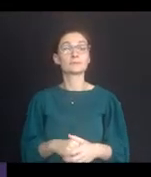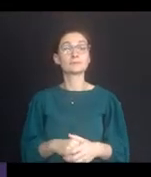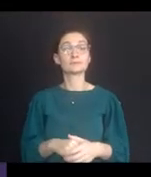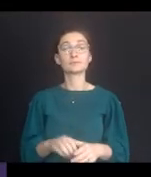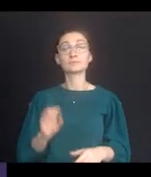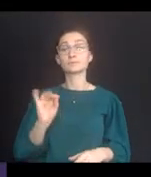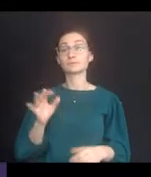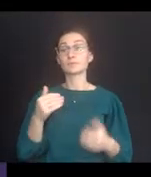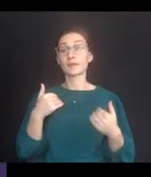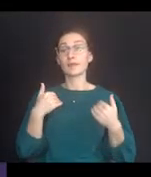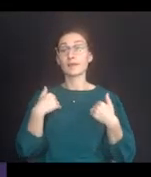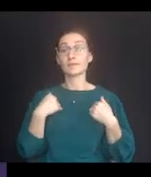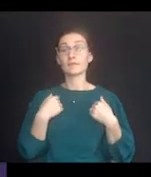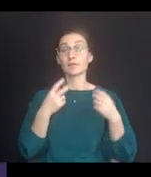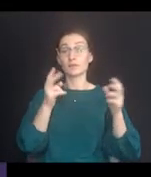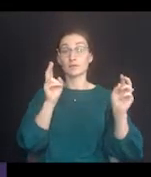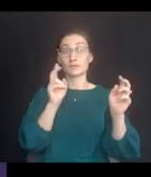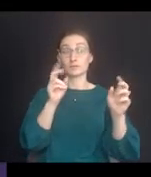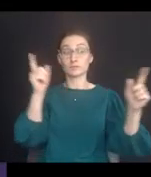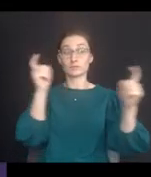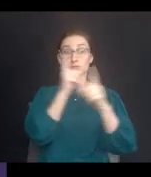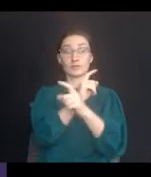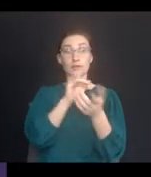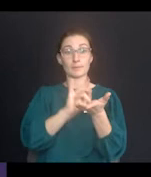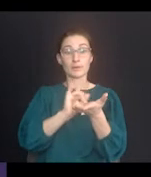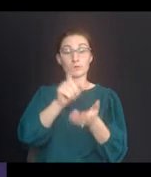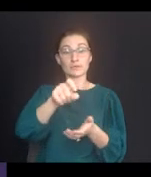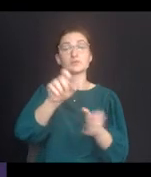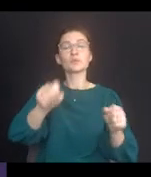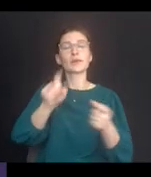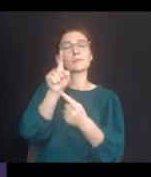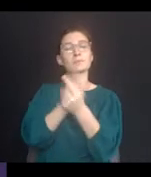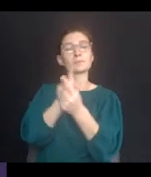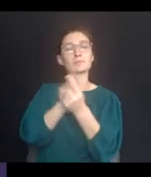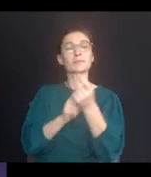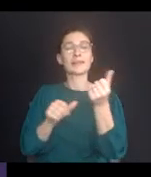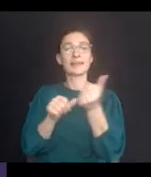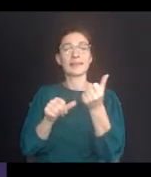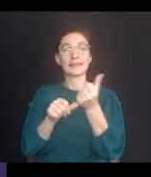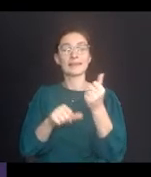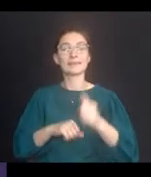students with behavioral concerns or complex medical needs, we can look at one-to-one aids.